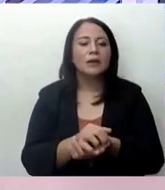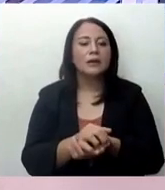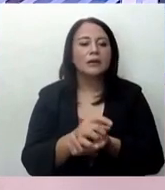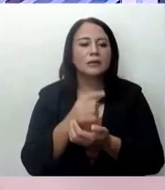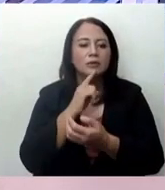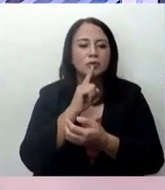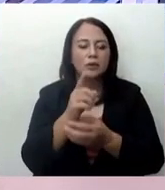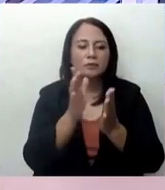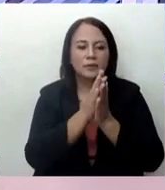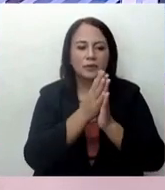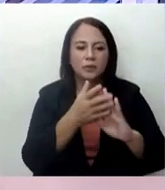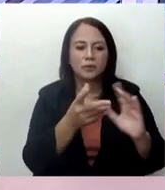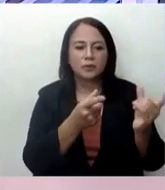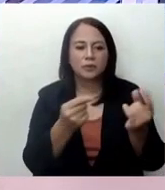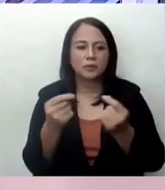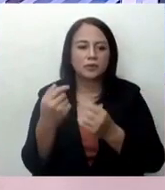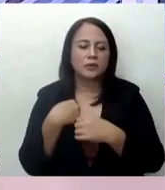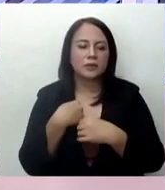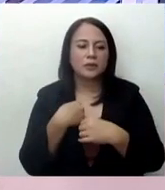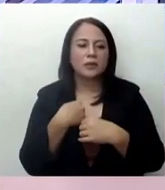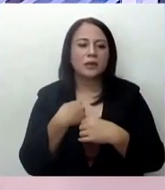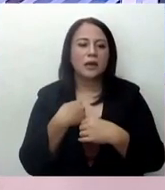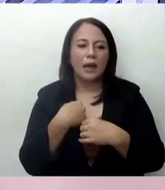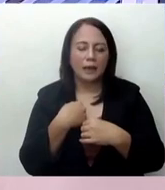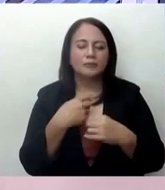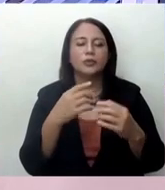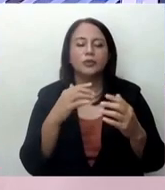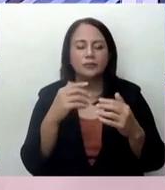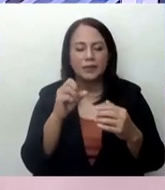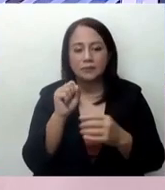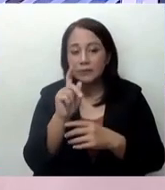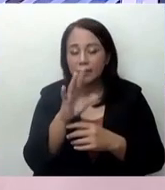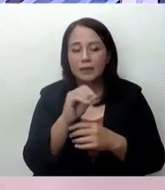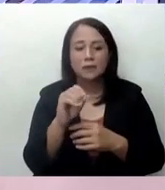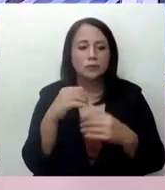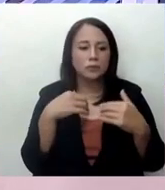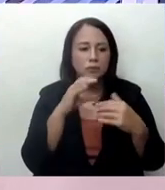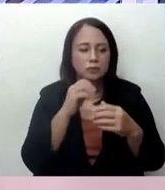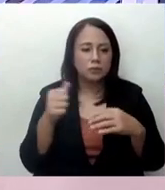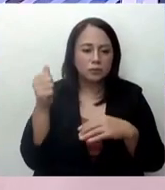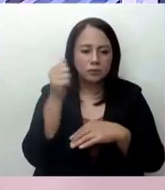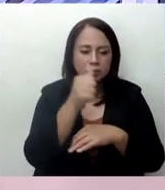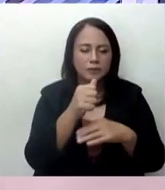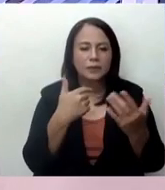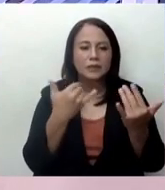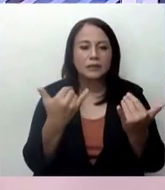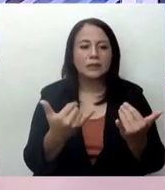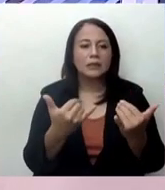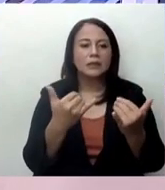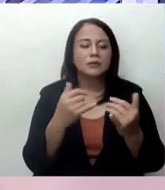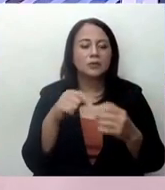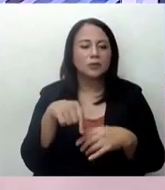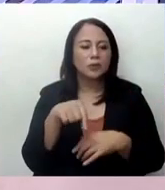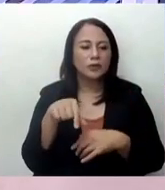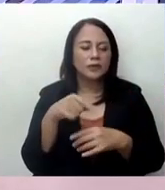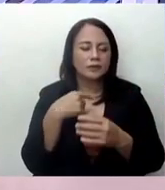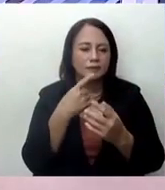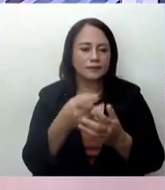peaceful conduct of the upcoming Village and Youth Council elections. Queenie Casimiro now joins us with that story. Queenie, over to you.